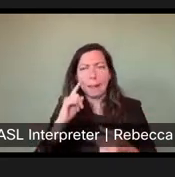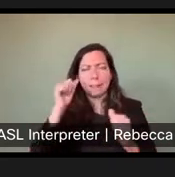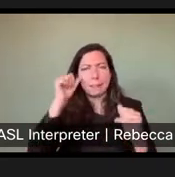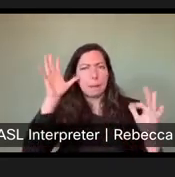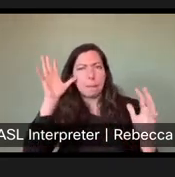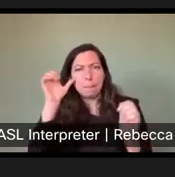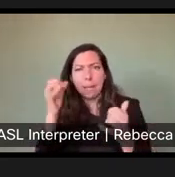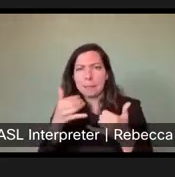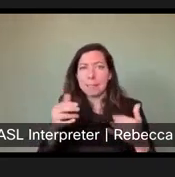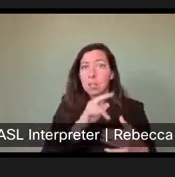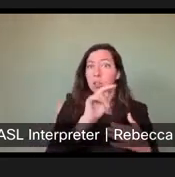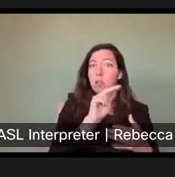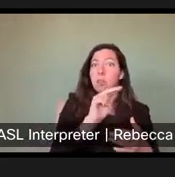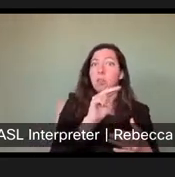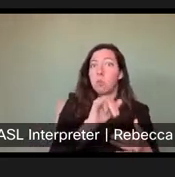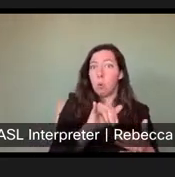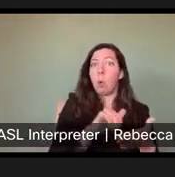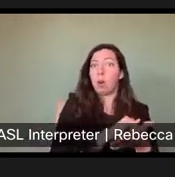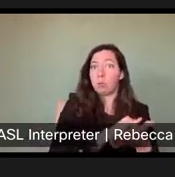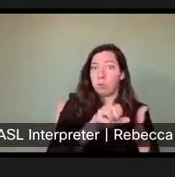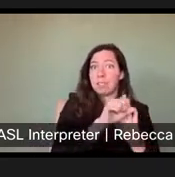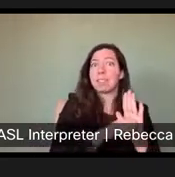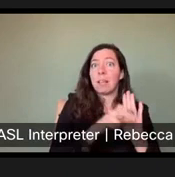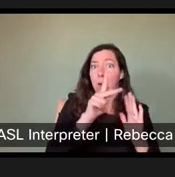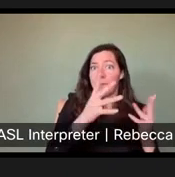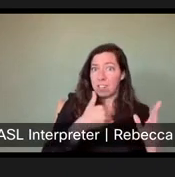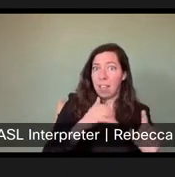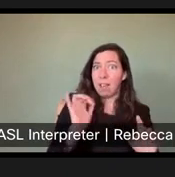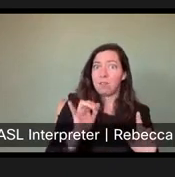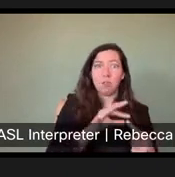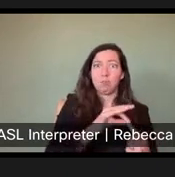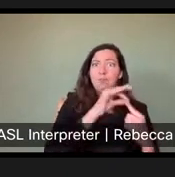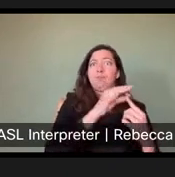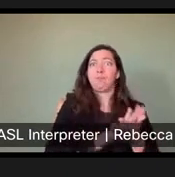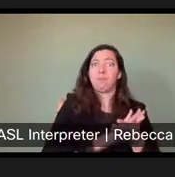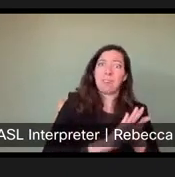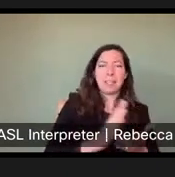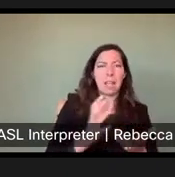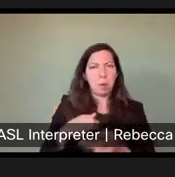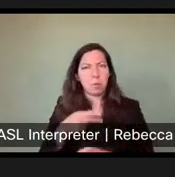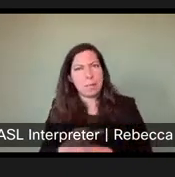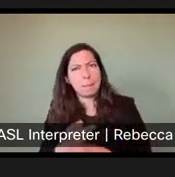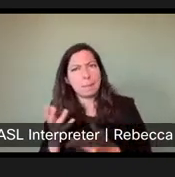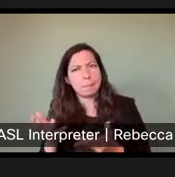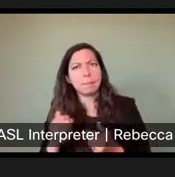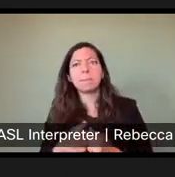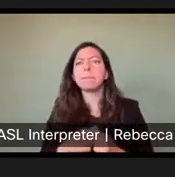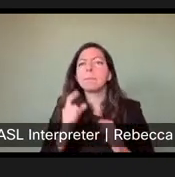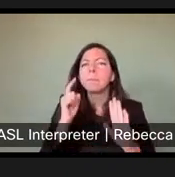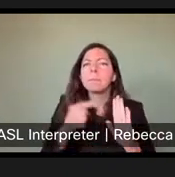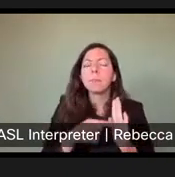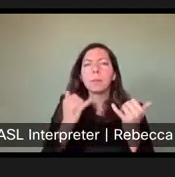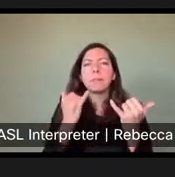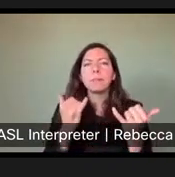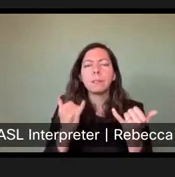of the New York state parks and I would really like us to find a way to keep it. 1 of the thing that I'm noticing today is there's some